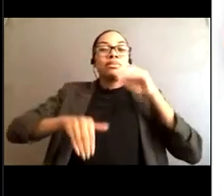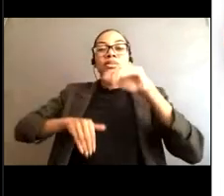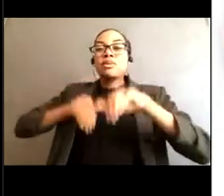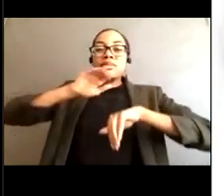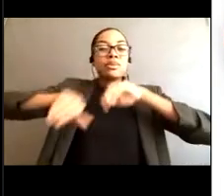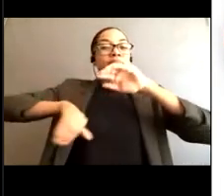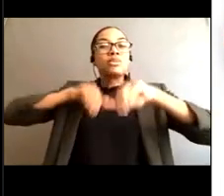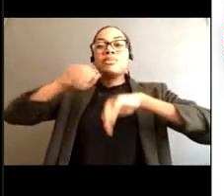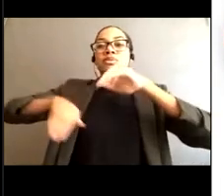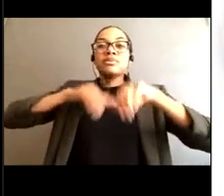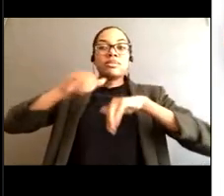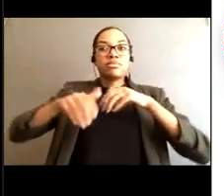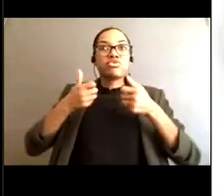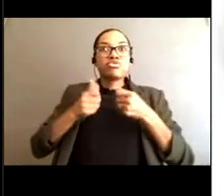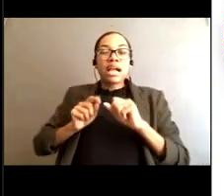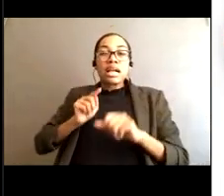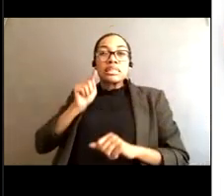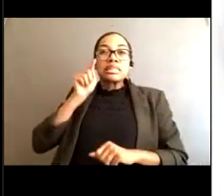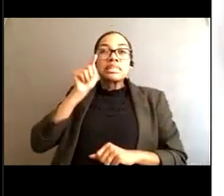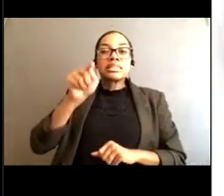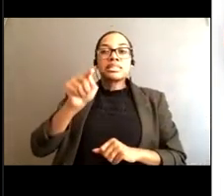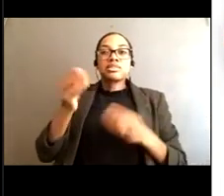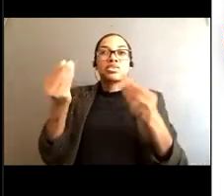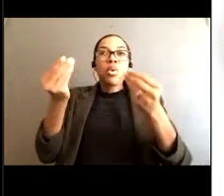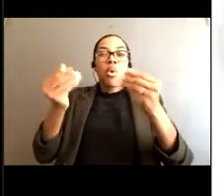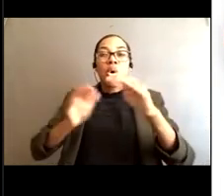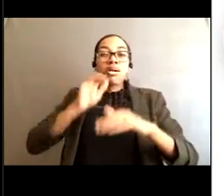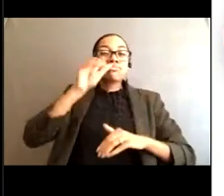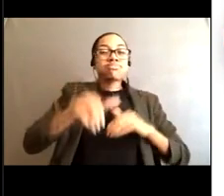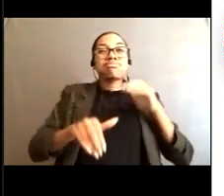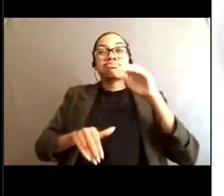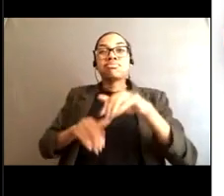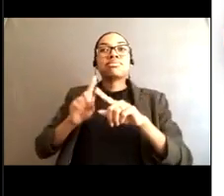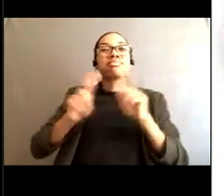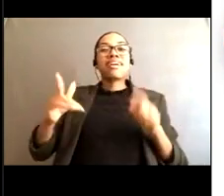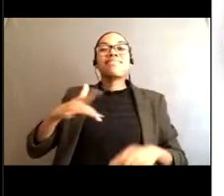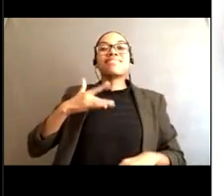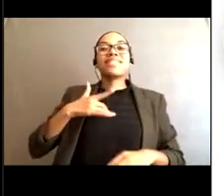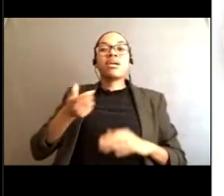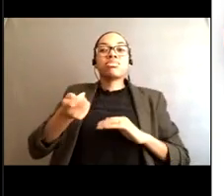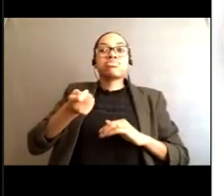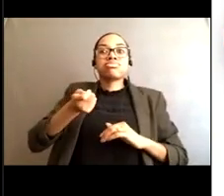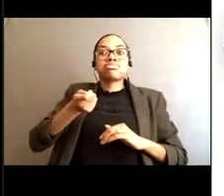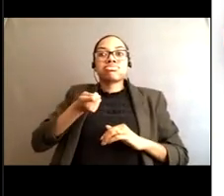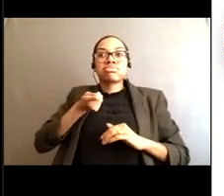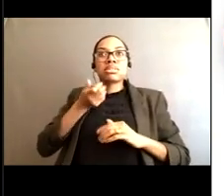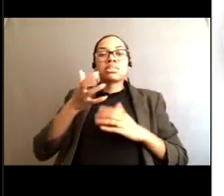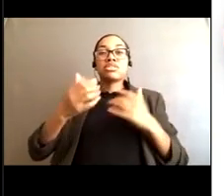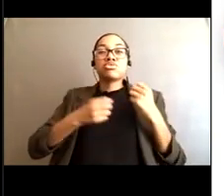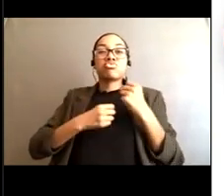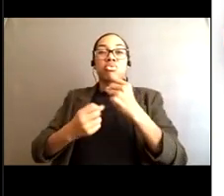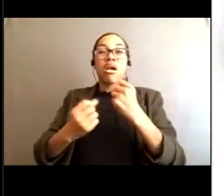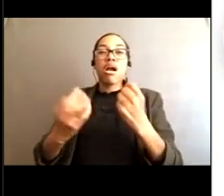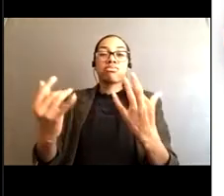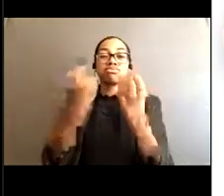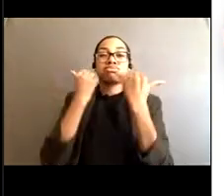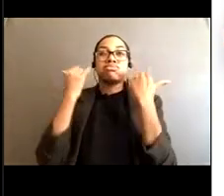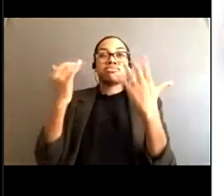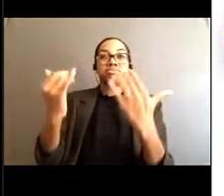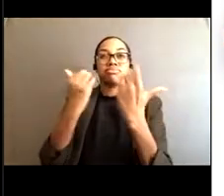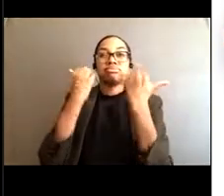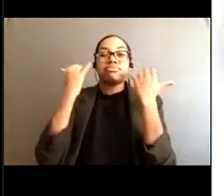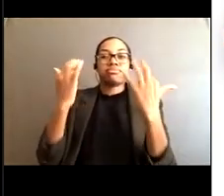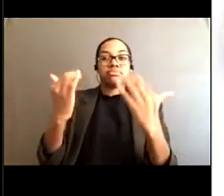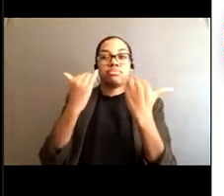the water or back to shore. They're fighting the rip current. And they don't realize that they're in a rip current